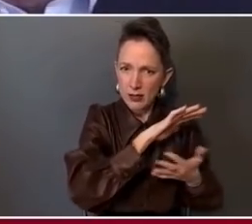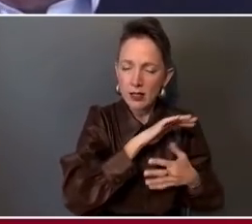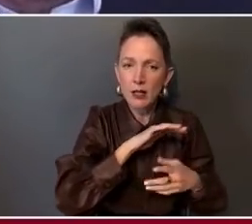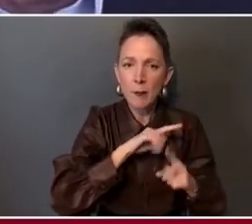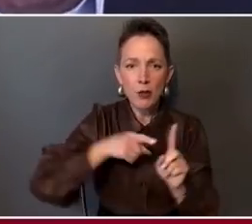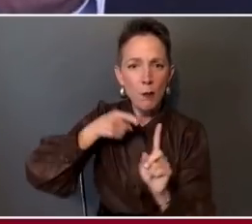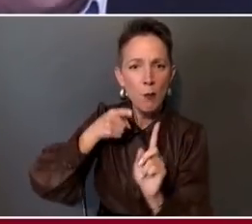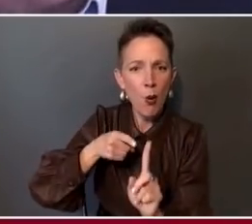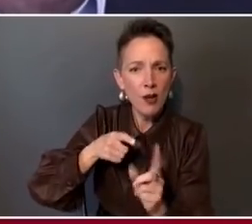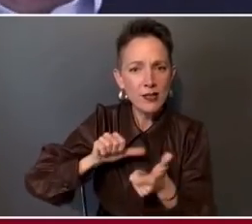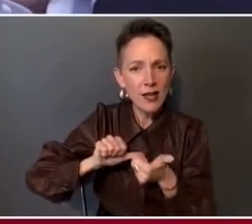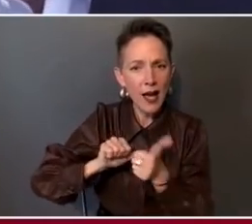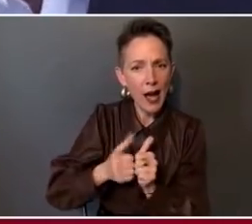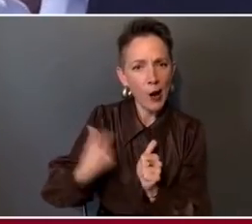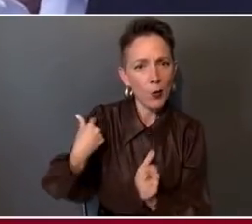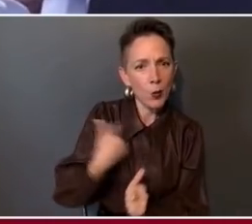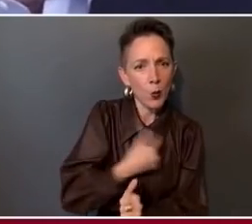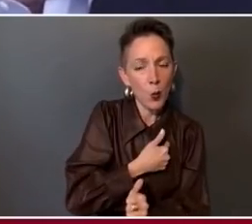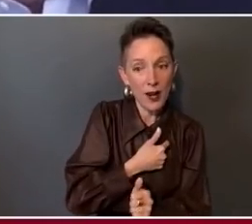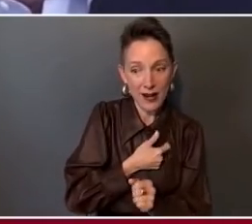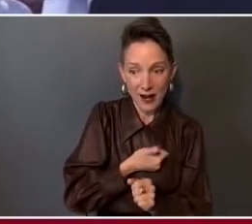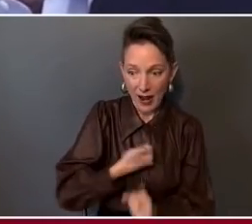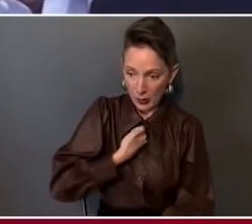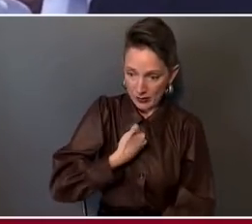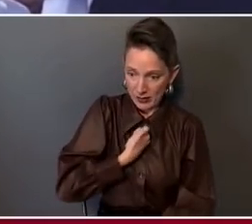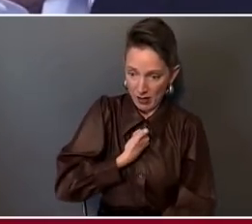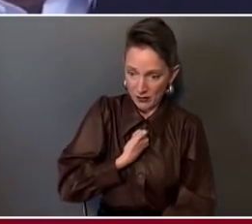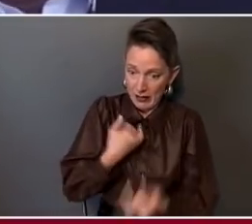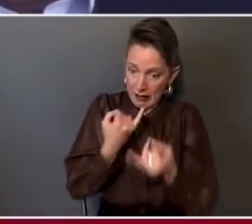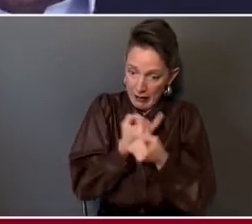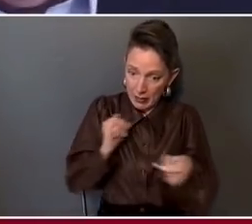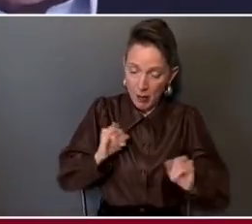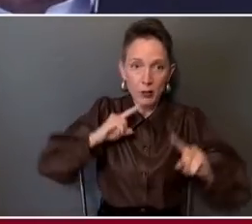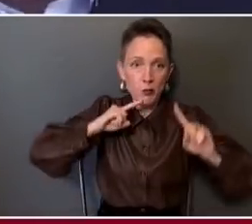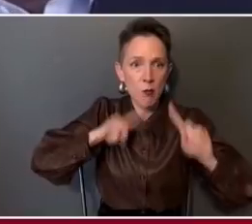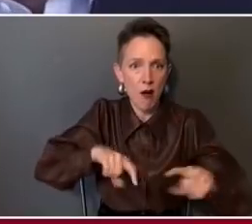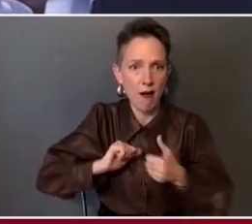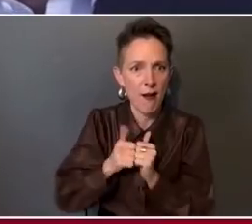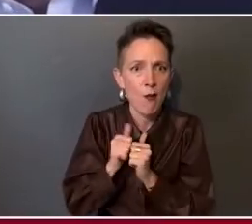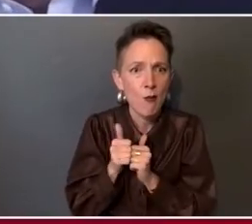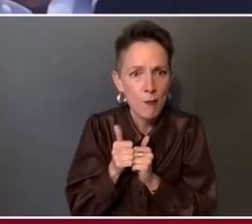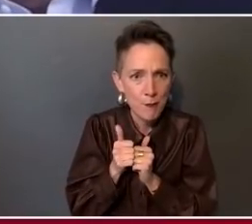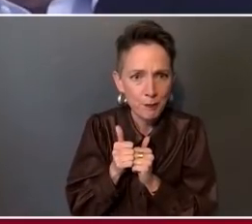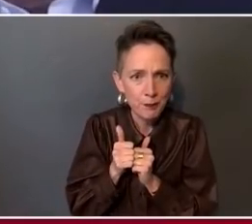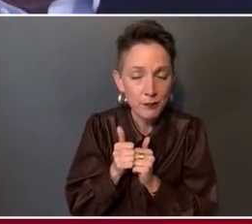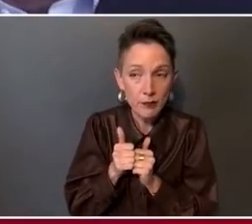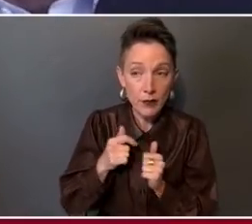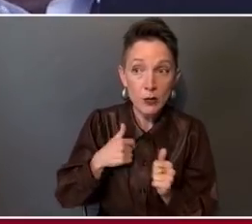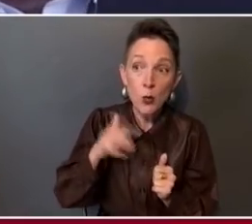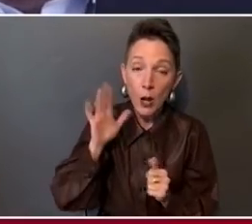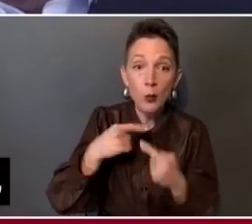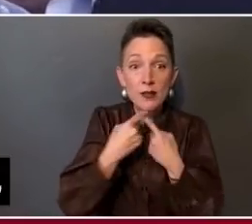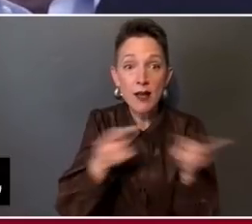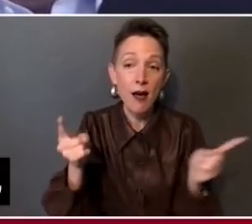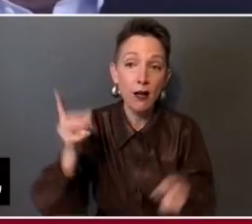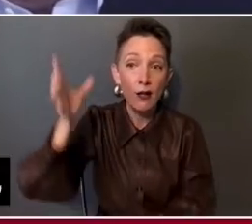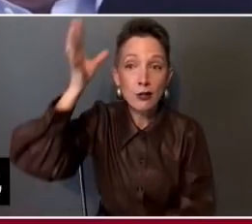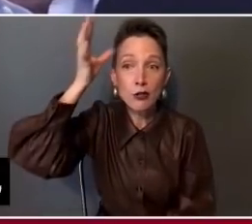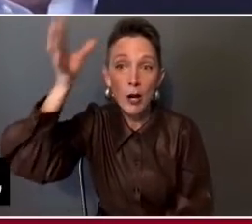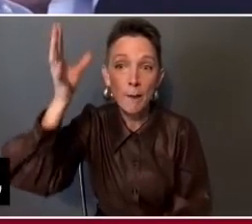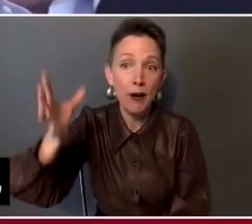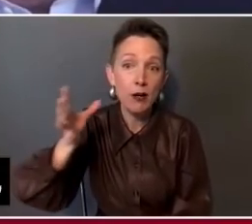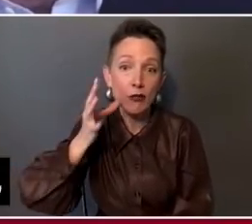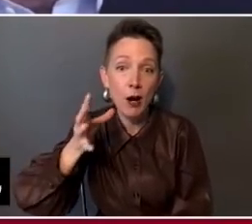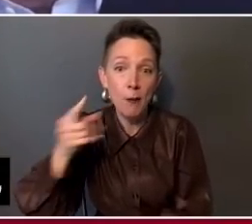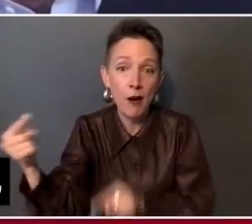basically respond to that. So, you know, I would say to the grandpa and grandma who are coming to